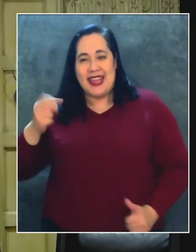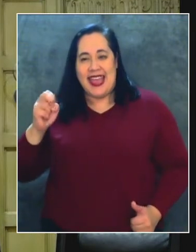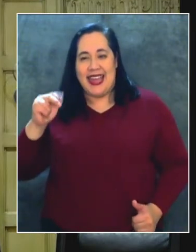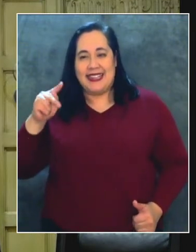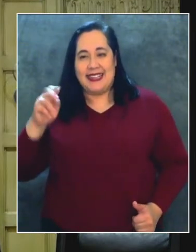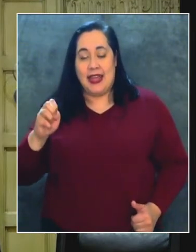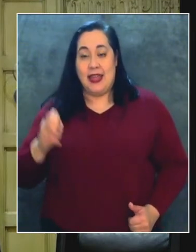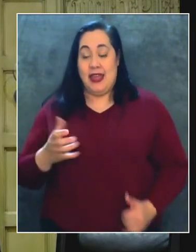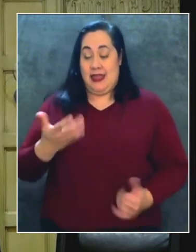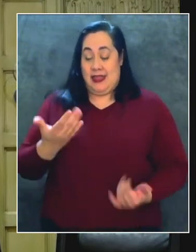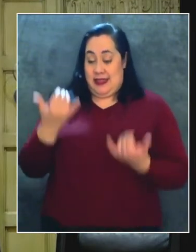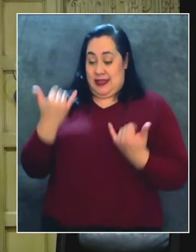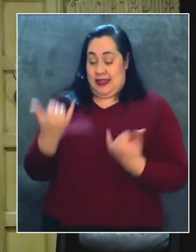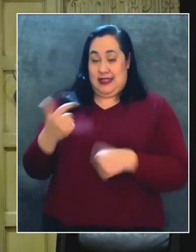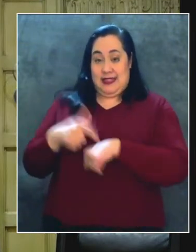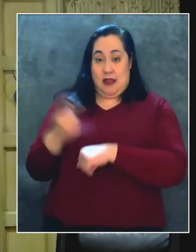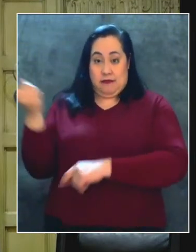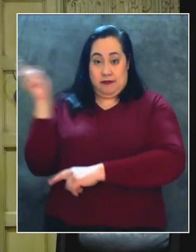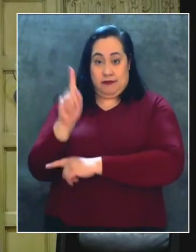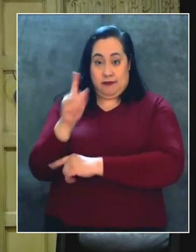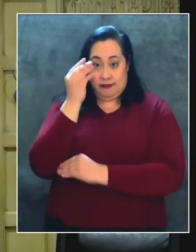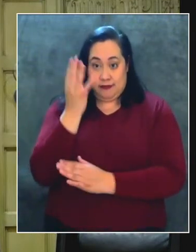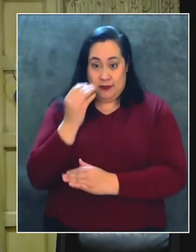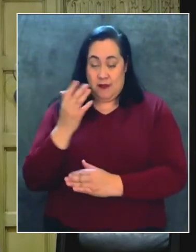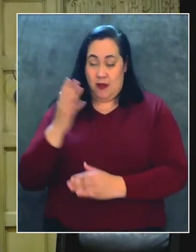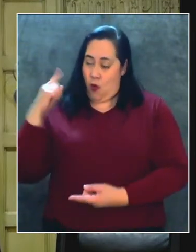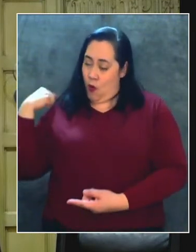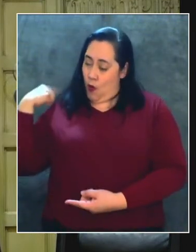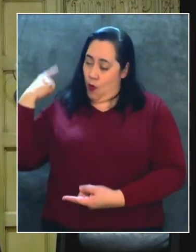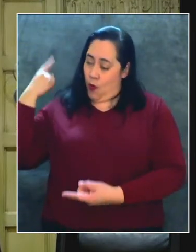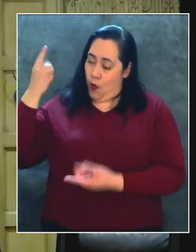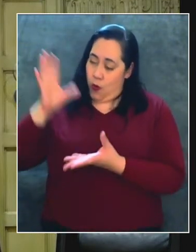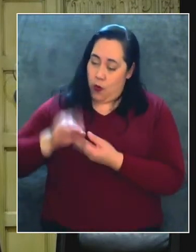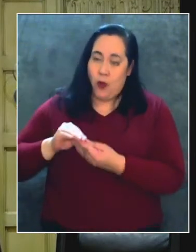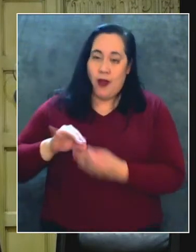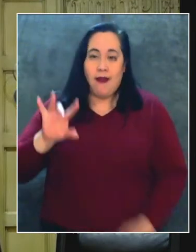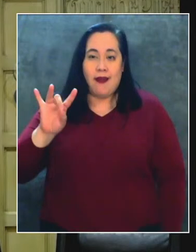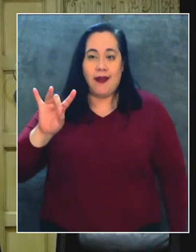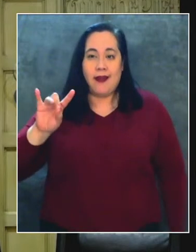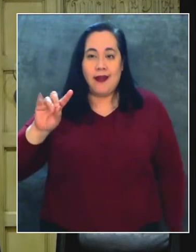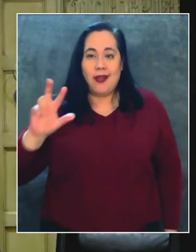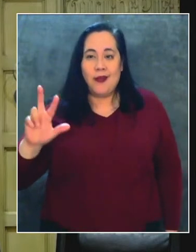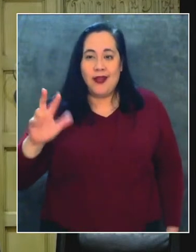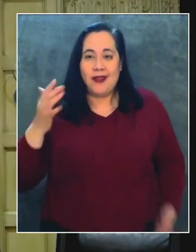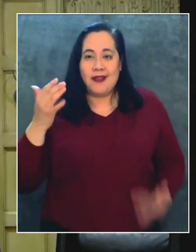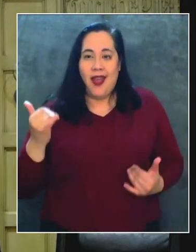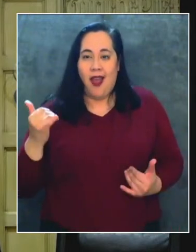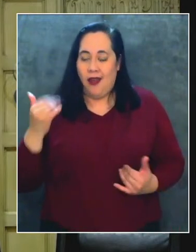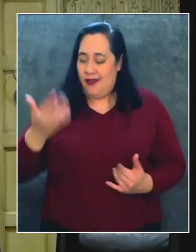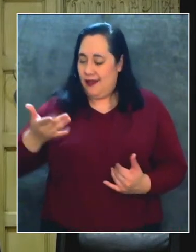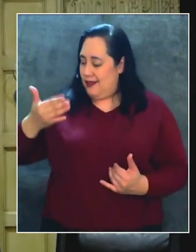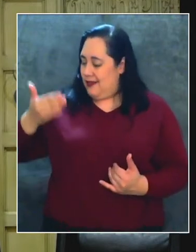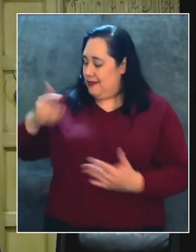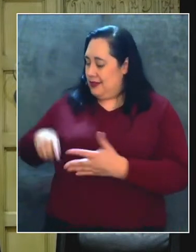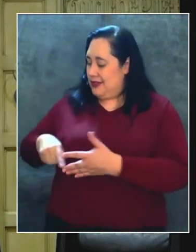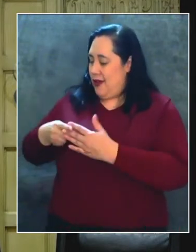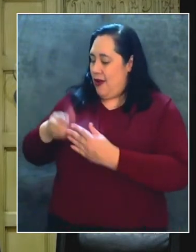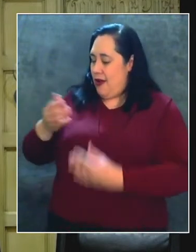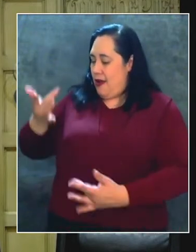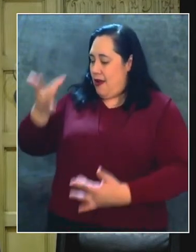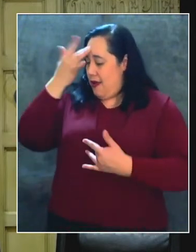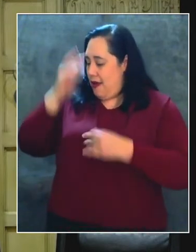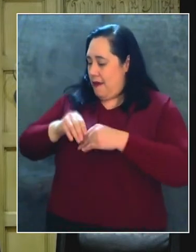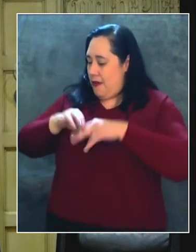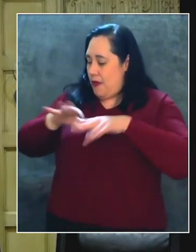myahanity number 83, from the beginning of this pandemic during this